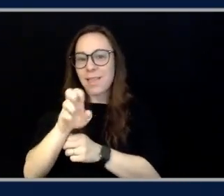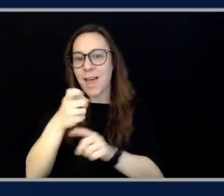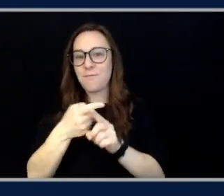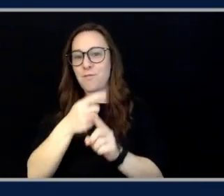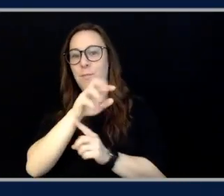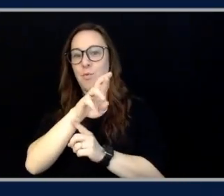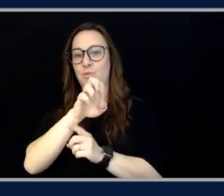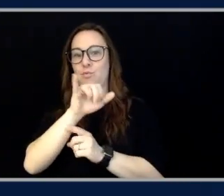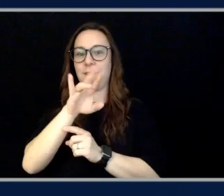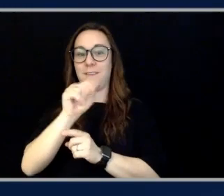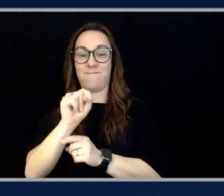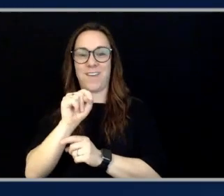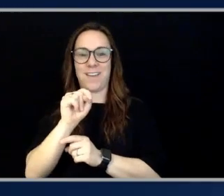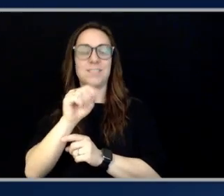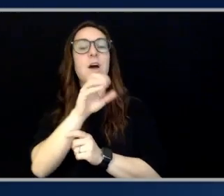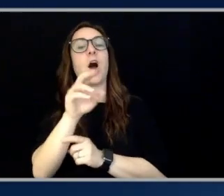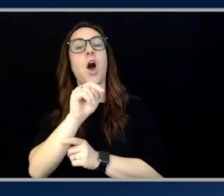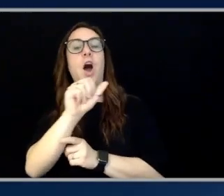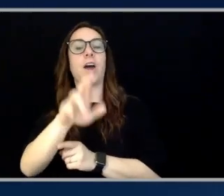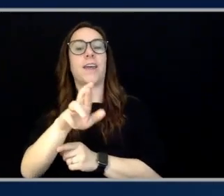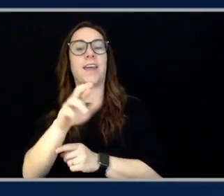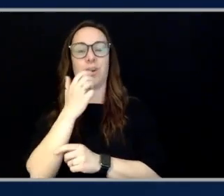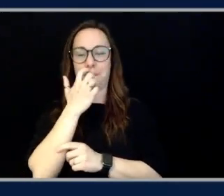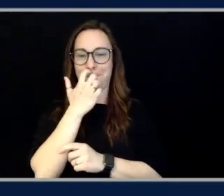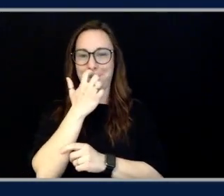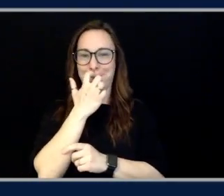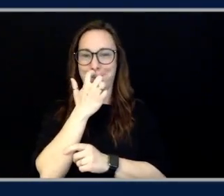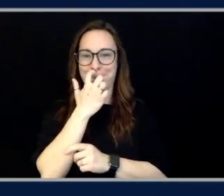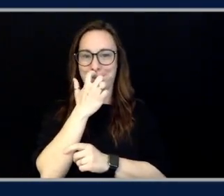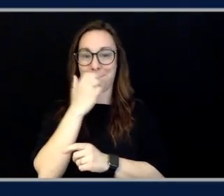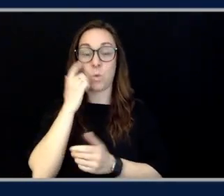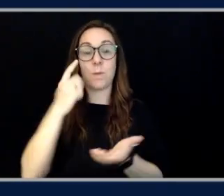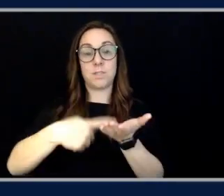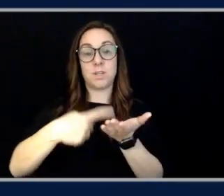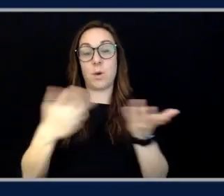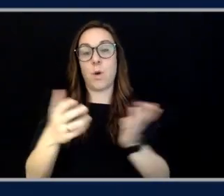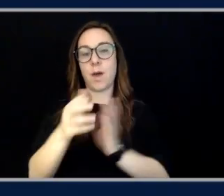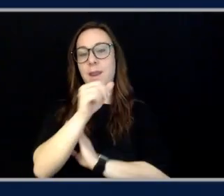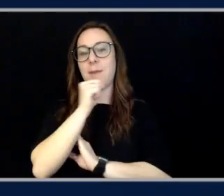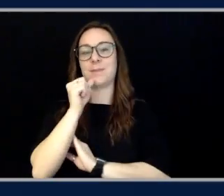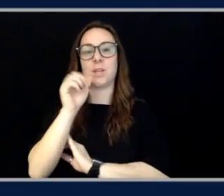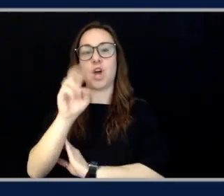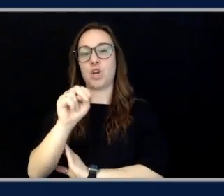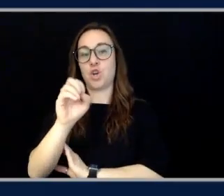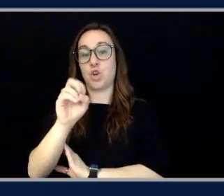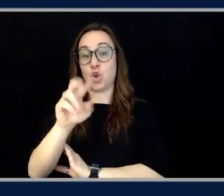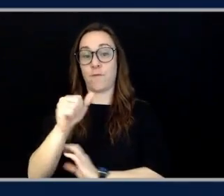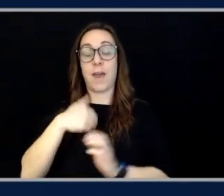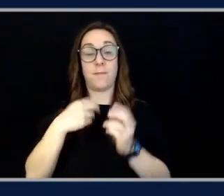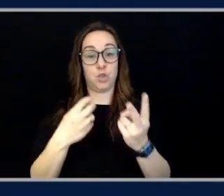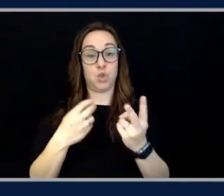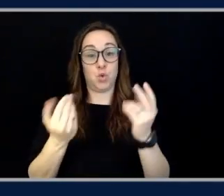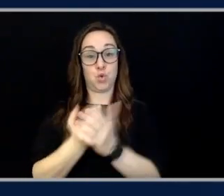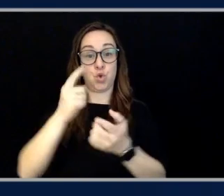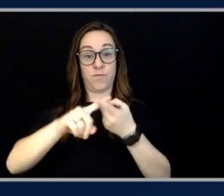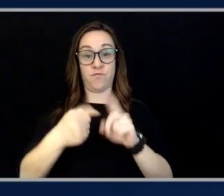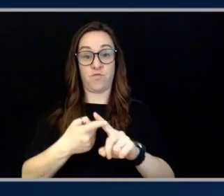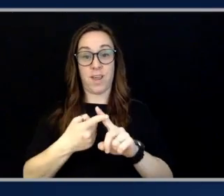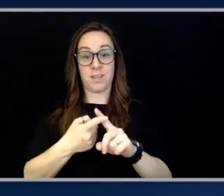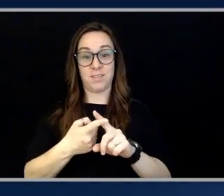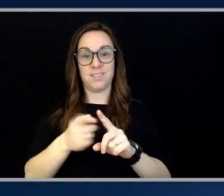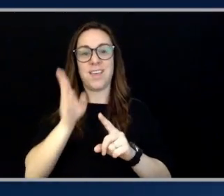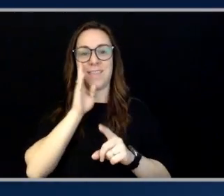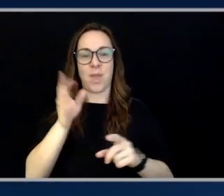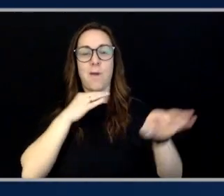AWS on-air. We're going to be talking Amazon Nova, and we've got two new friends who are going to tell us all